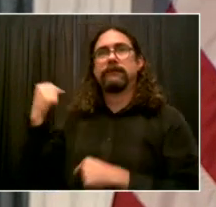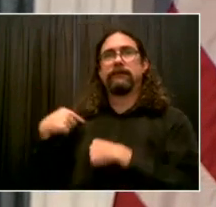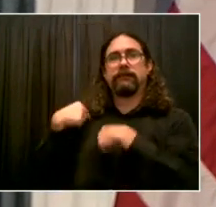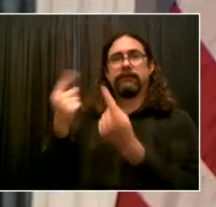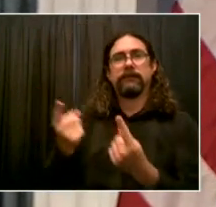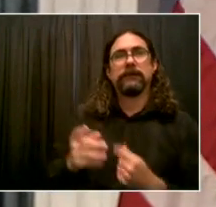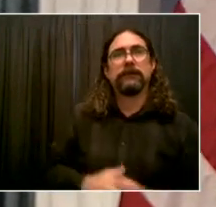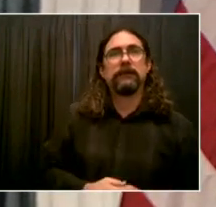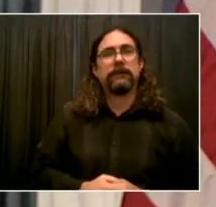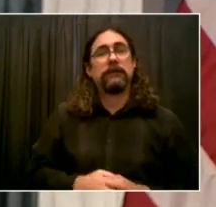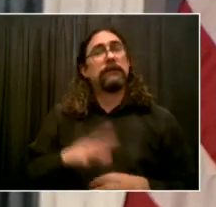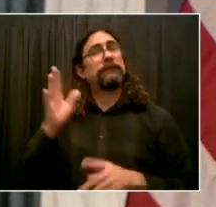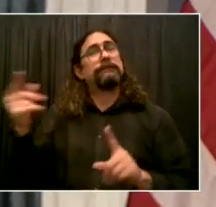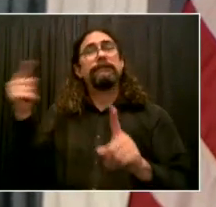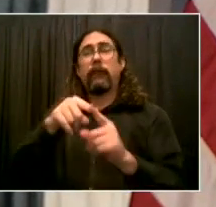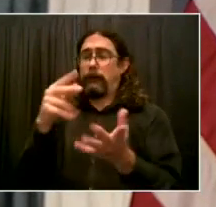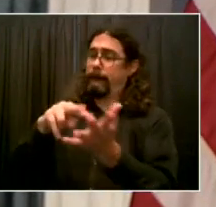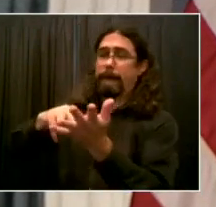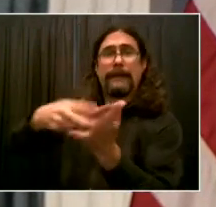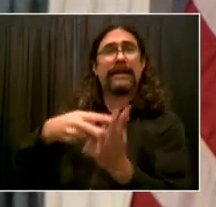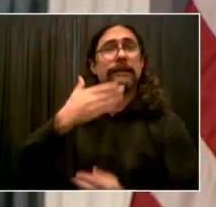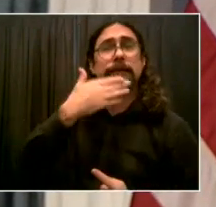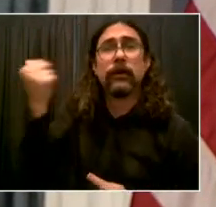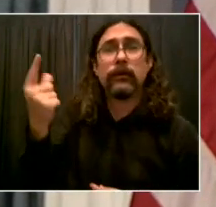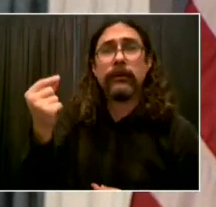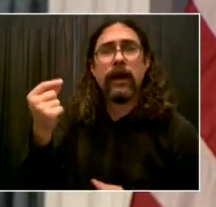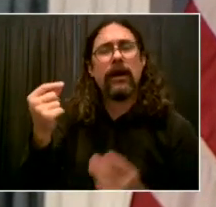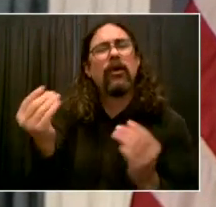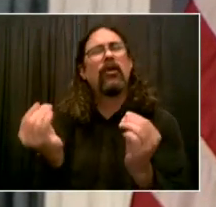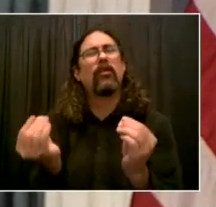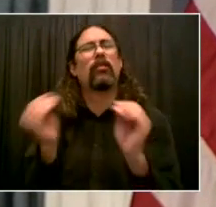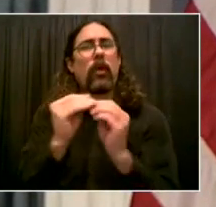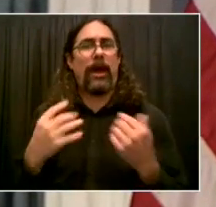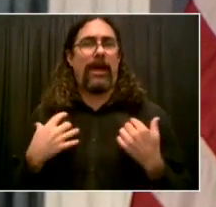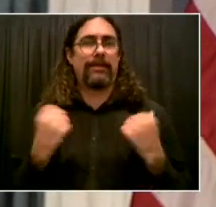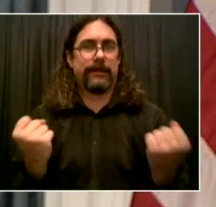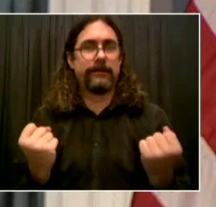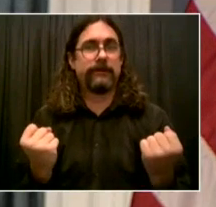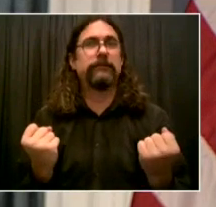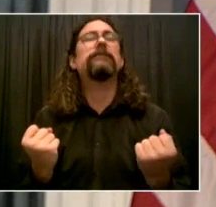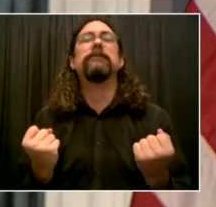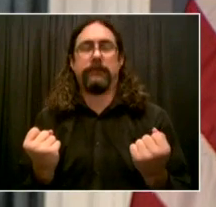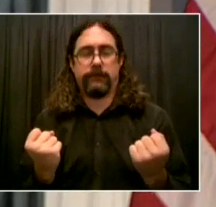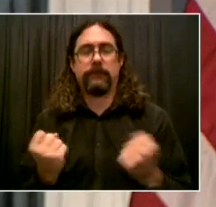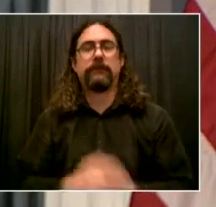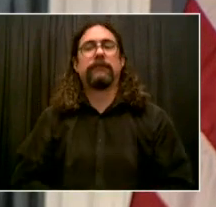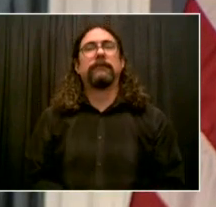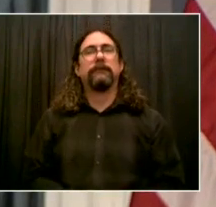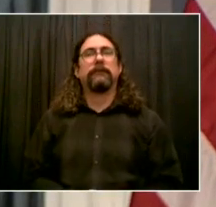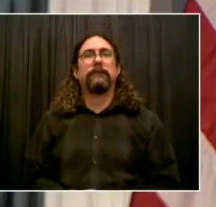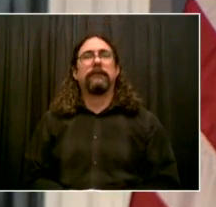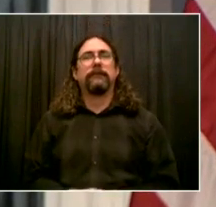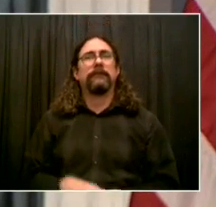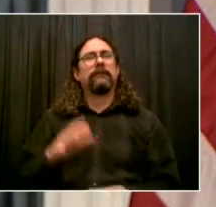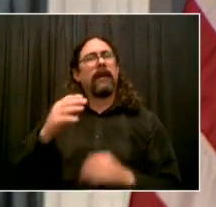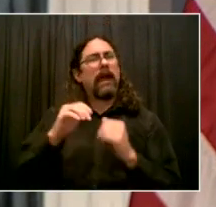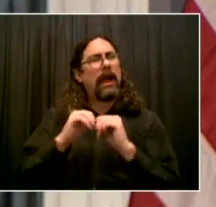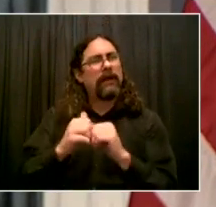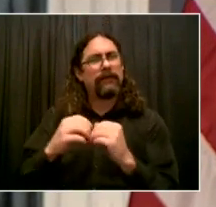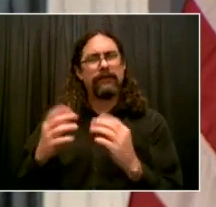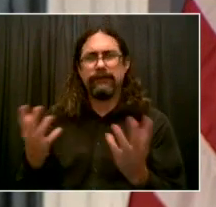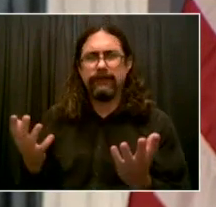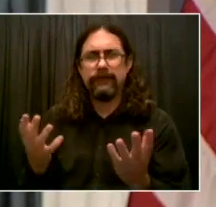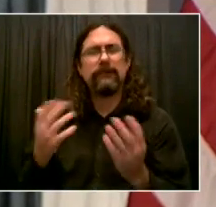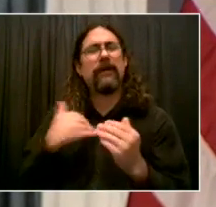opportunity to reimagine what public health can look like in New York City. The Public Health Corps will seize